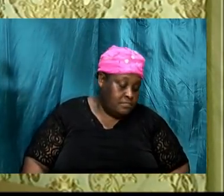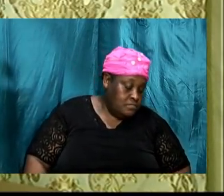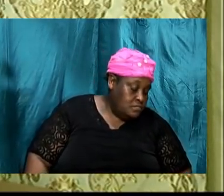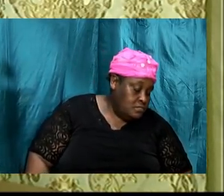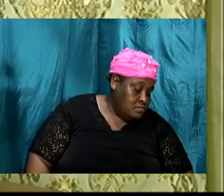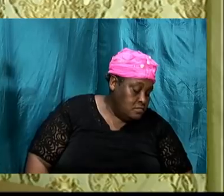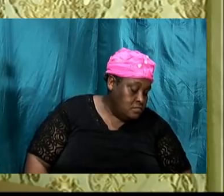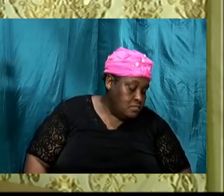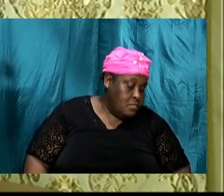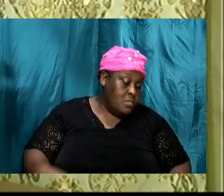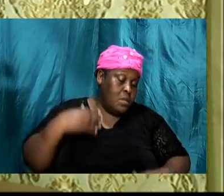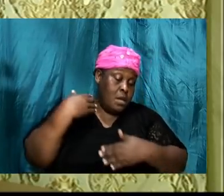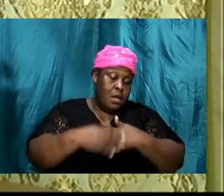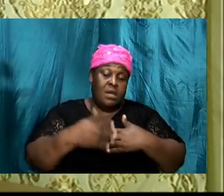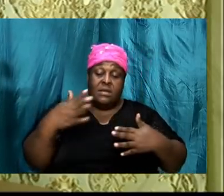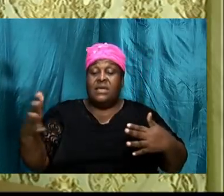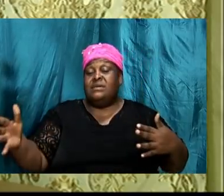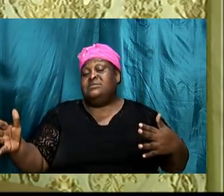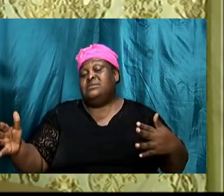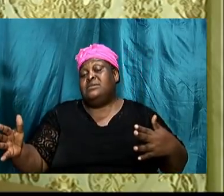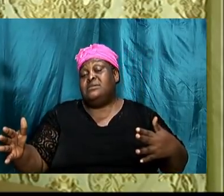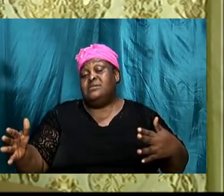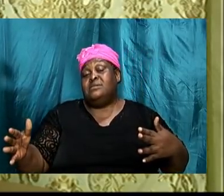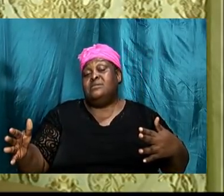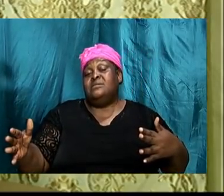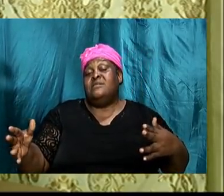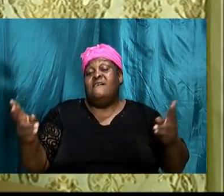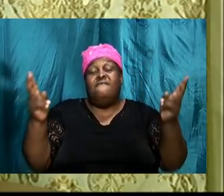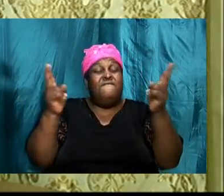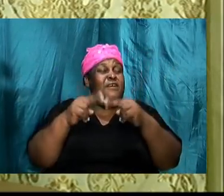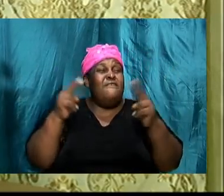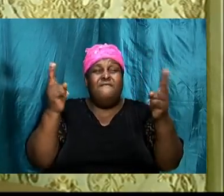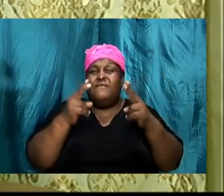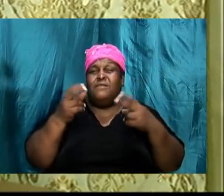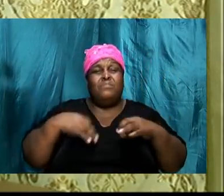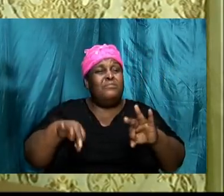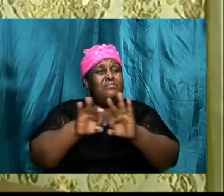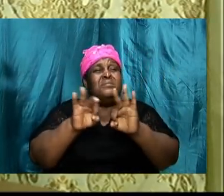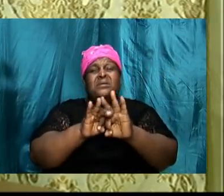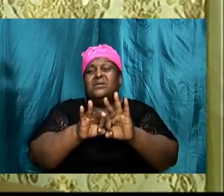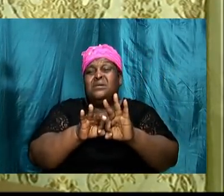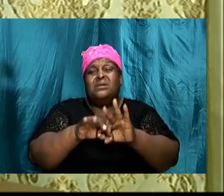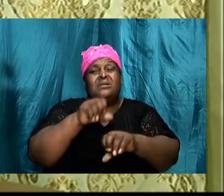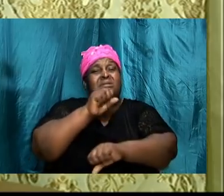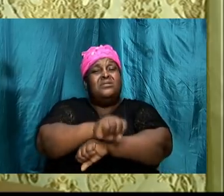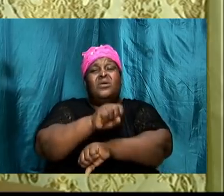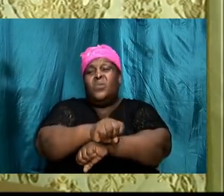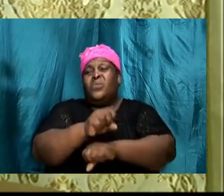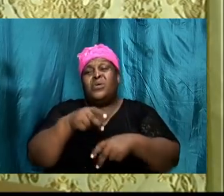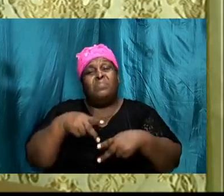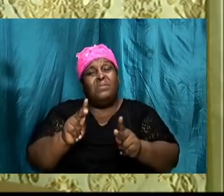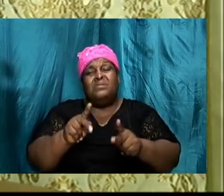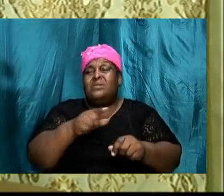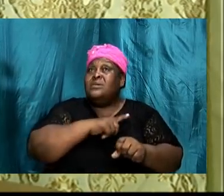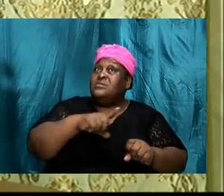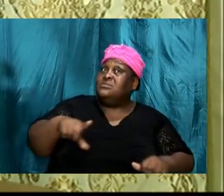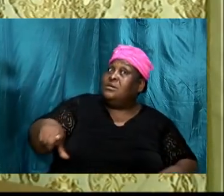the next thing that is extremely important is a career choice Lord